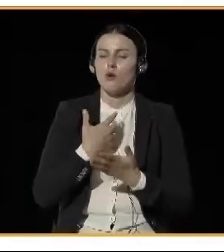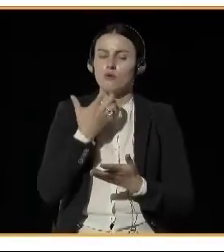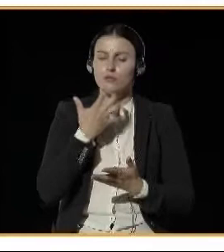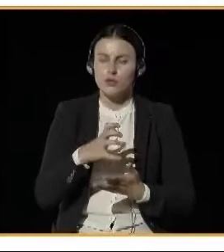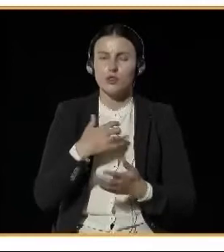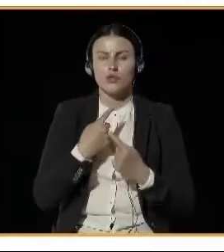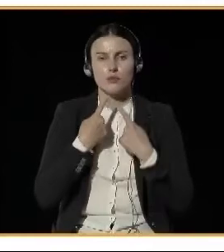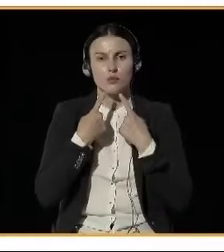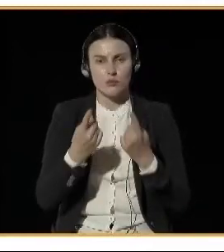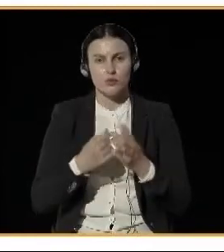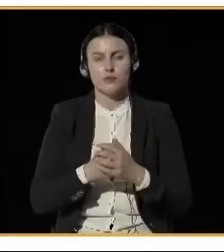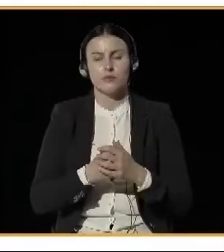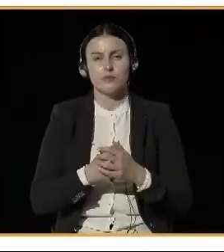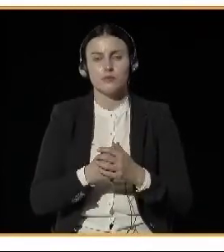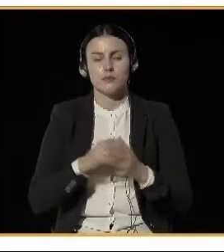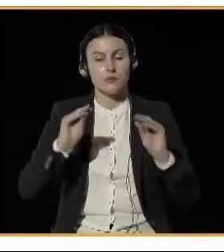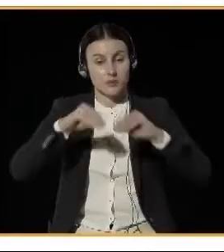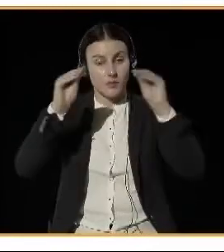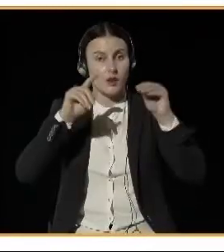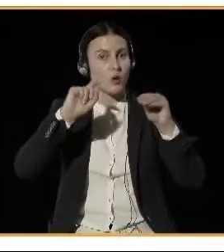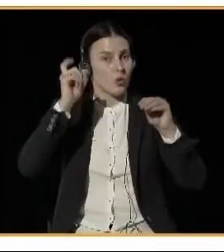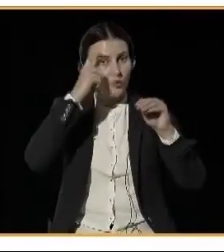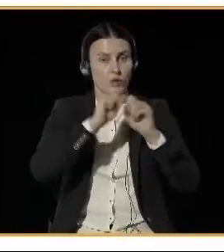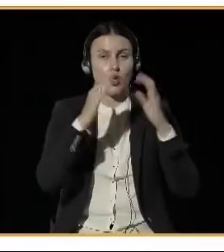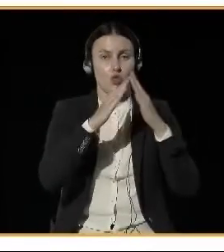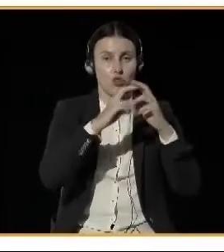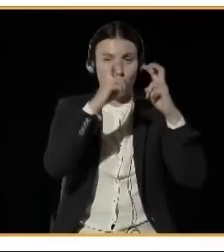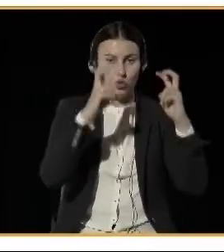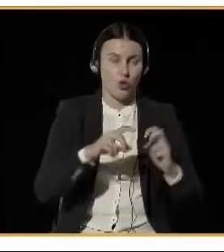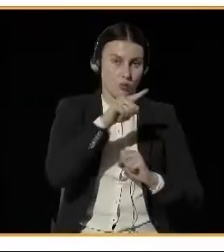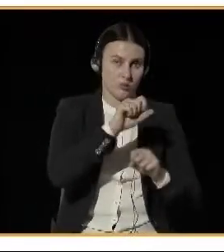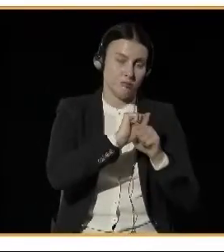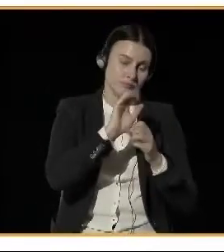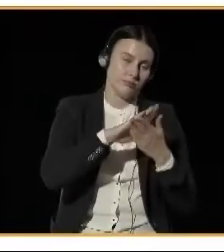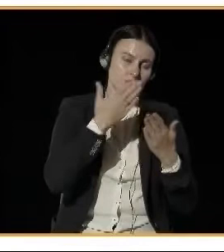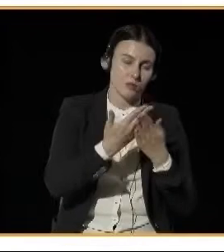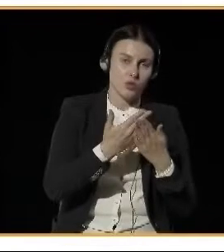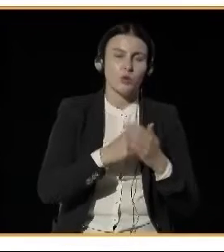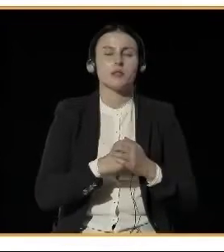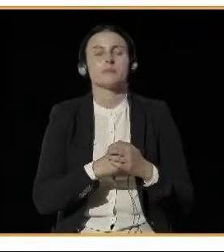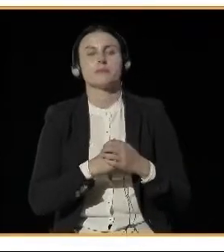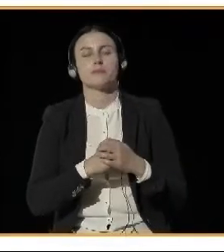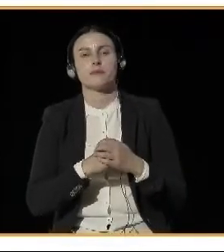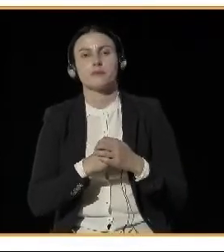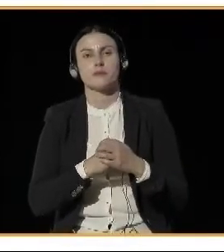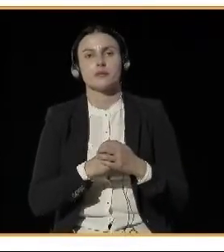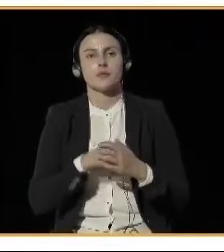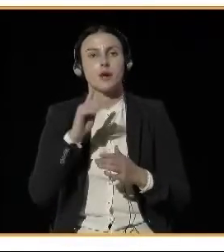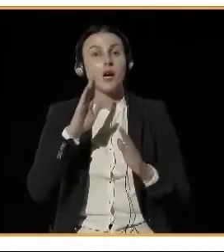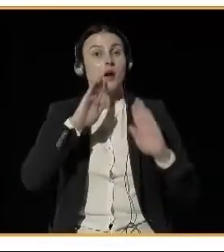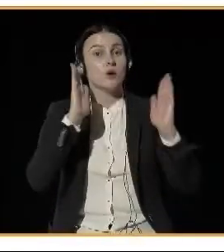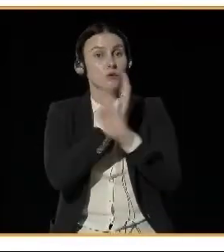emissions come from households and air quality influence our health, so it